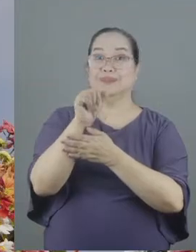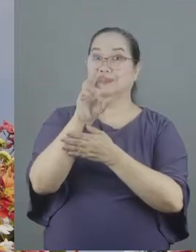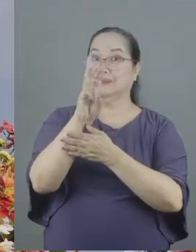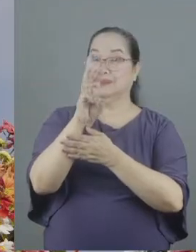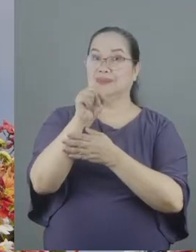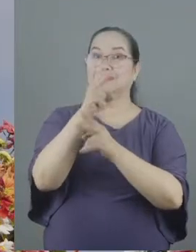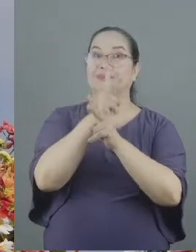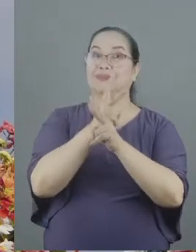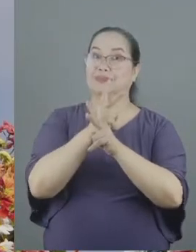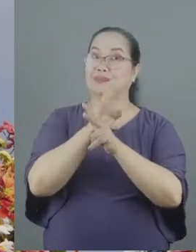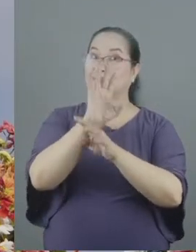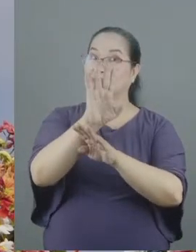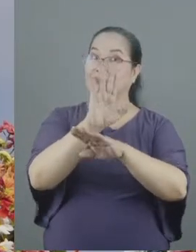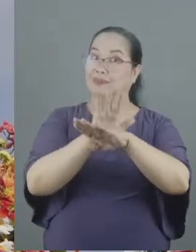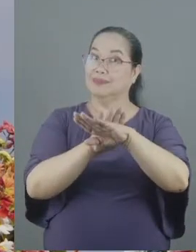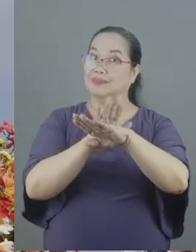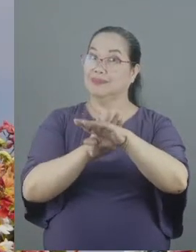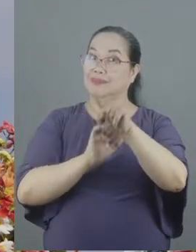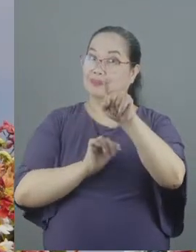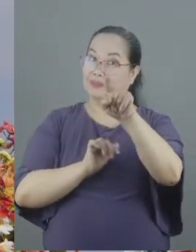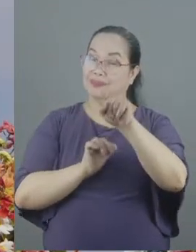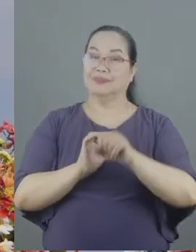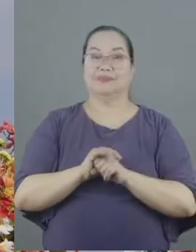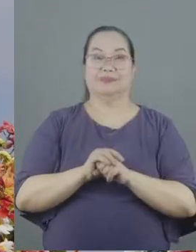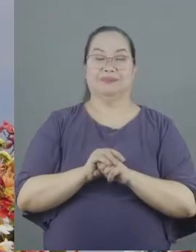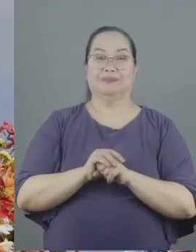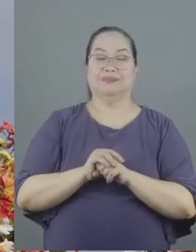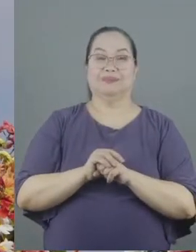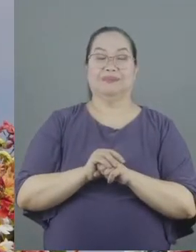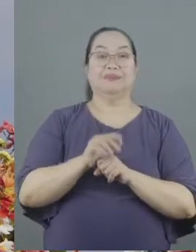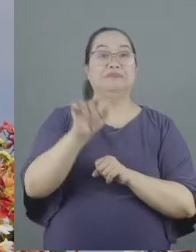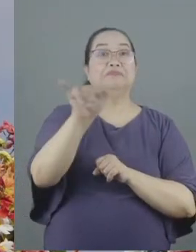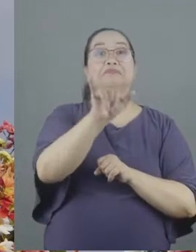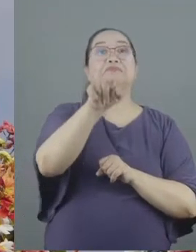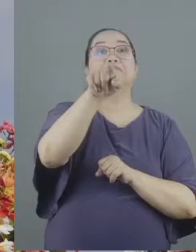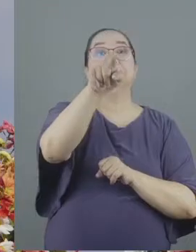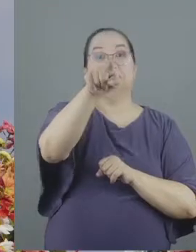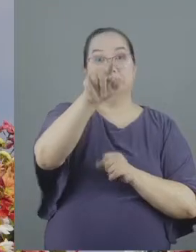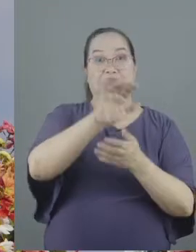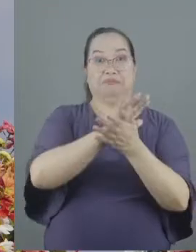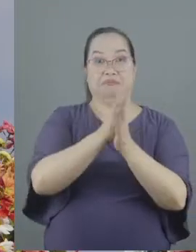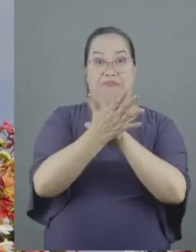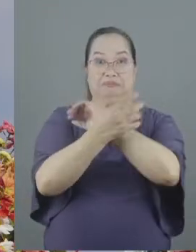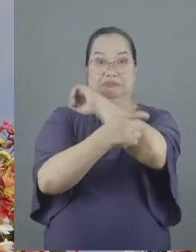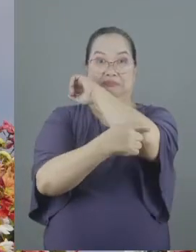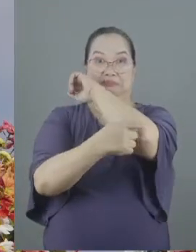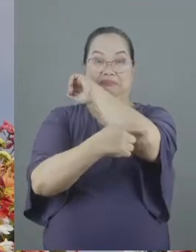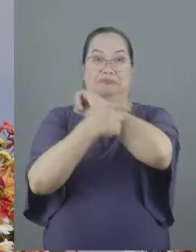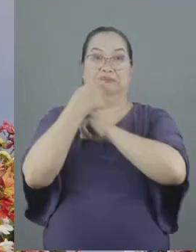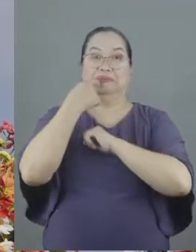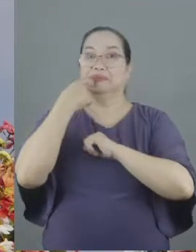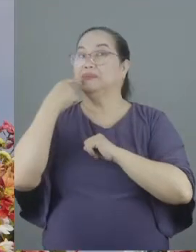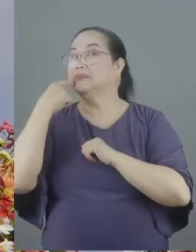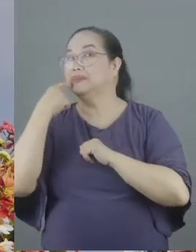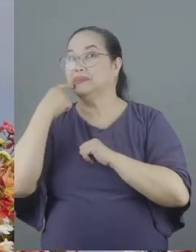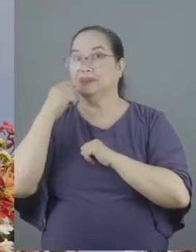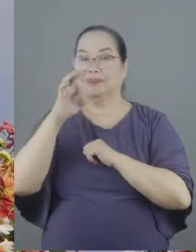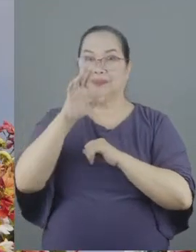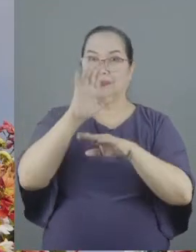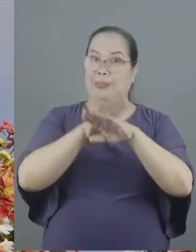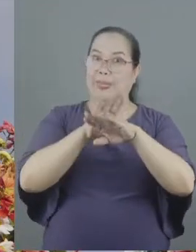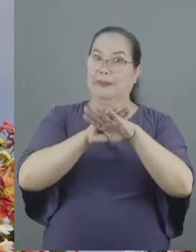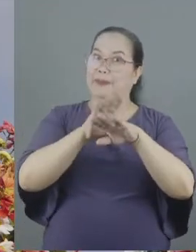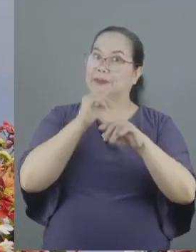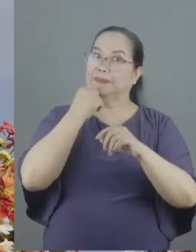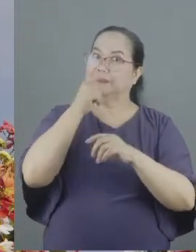watch on yourself lest you too be tempted there's a solemn warning for